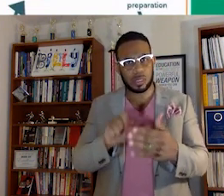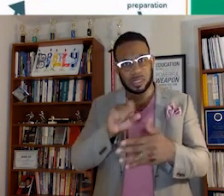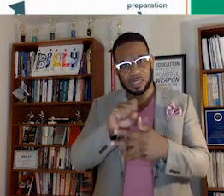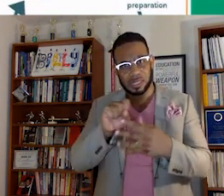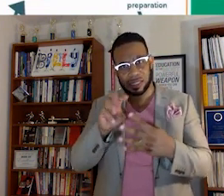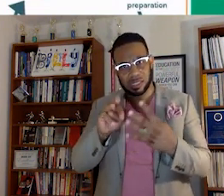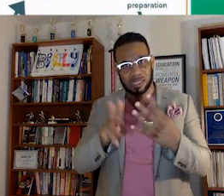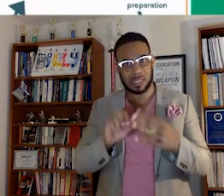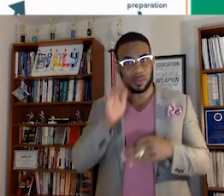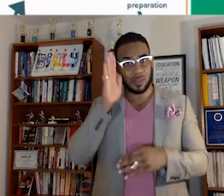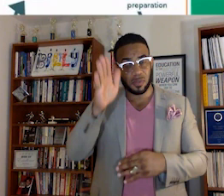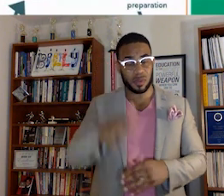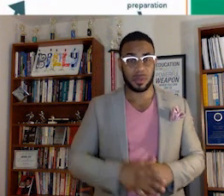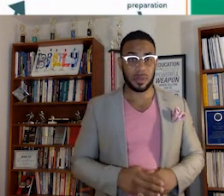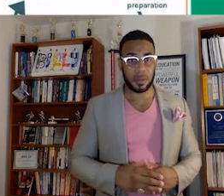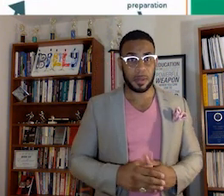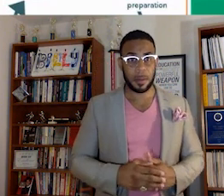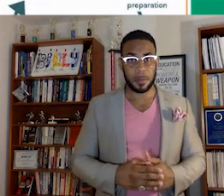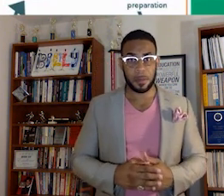in the future?